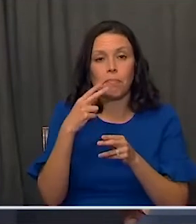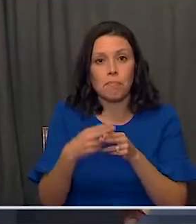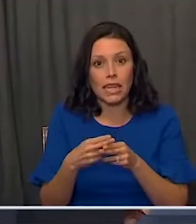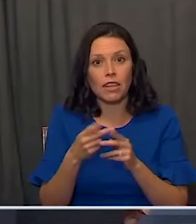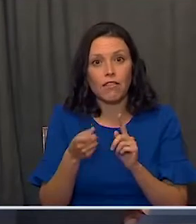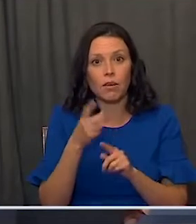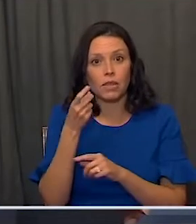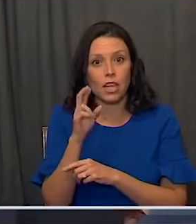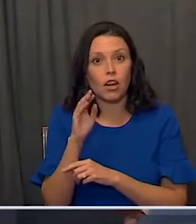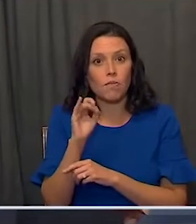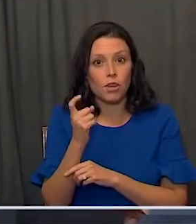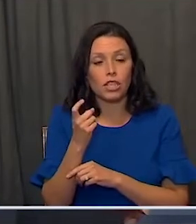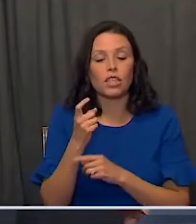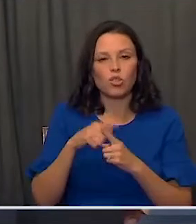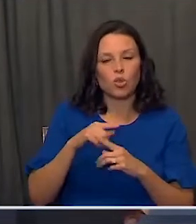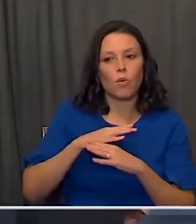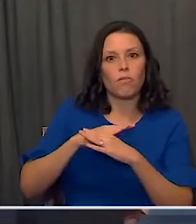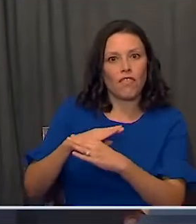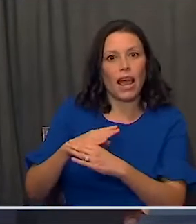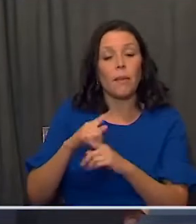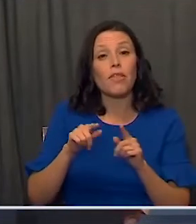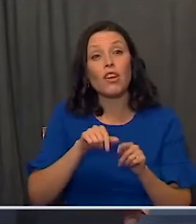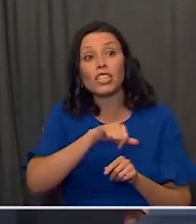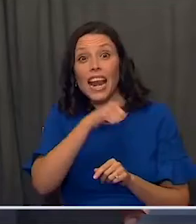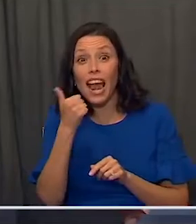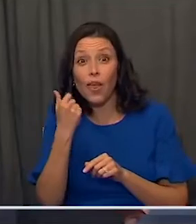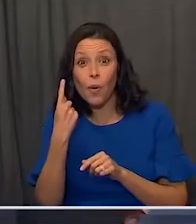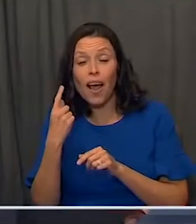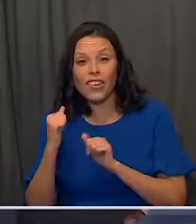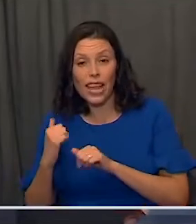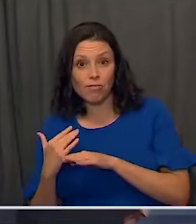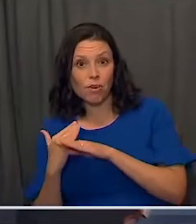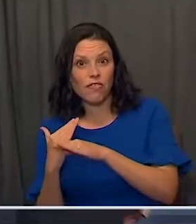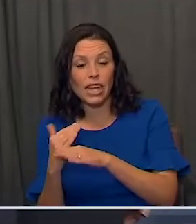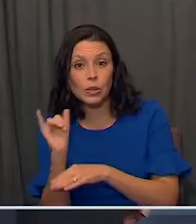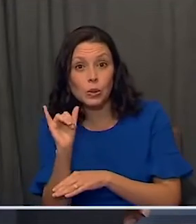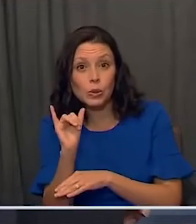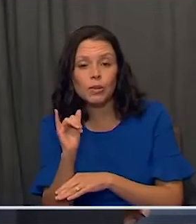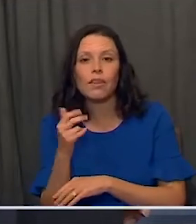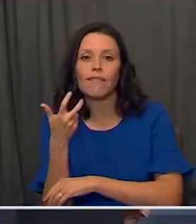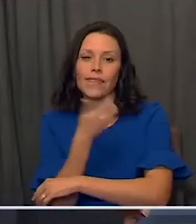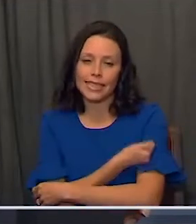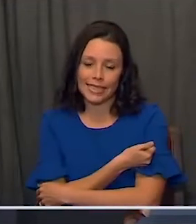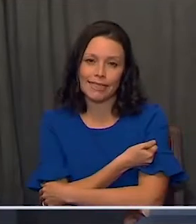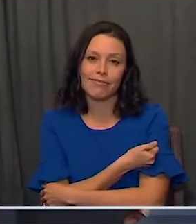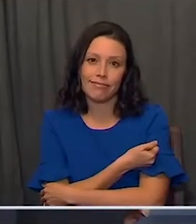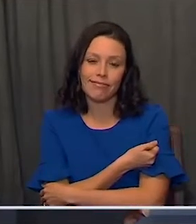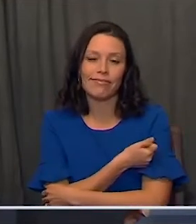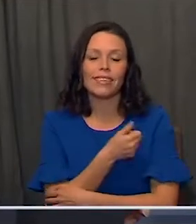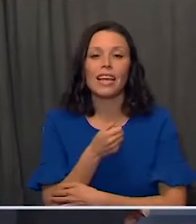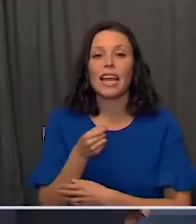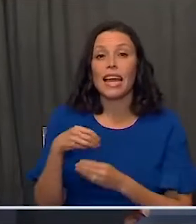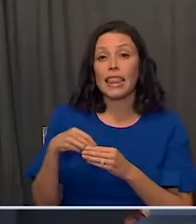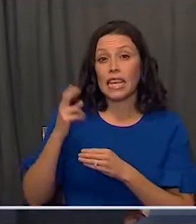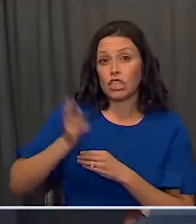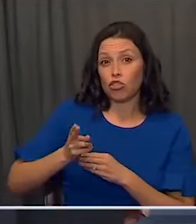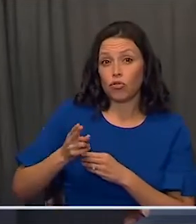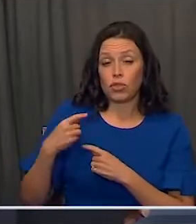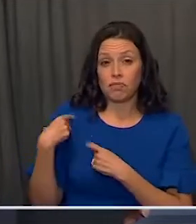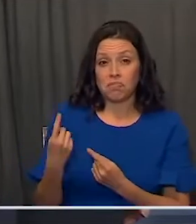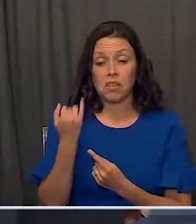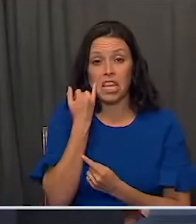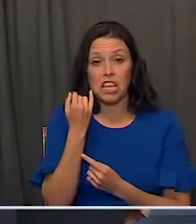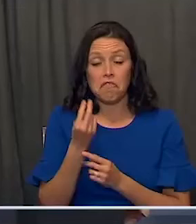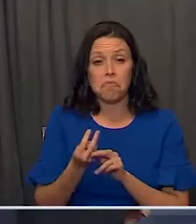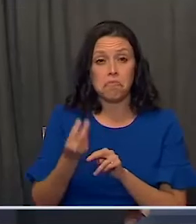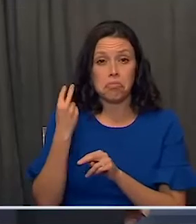by Dr. Birx. But there's another opposing force to that, and that's a vaccine. And historically, if